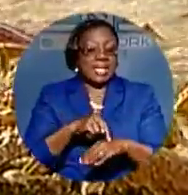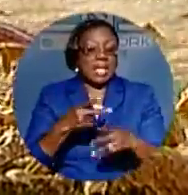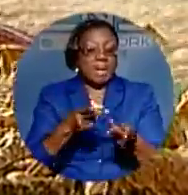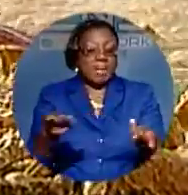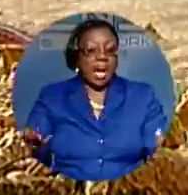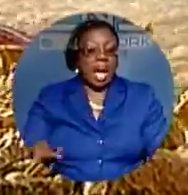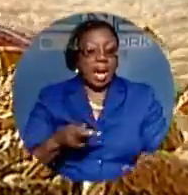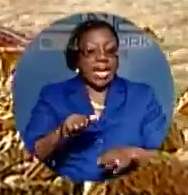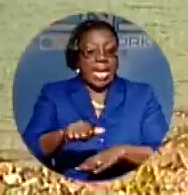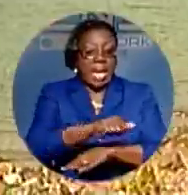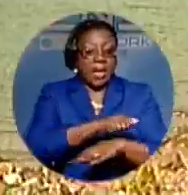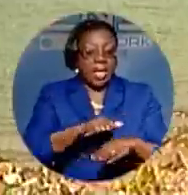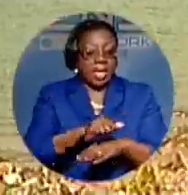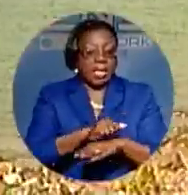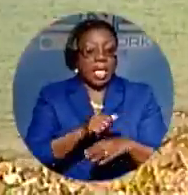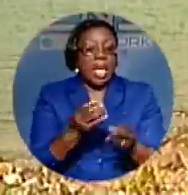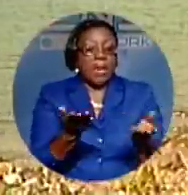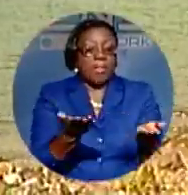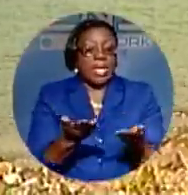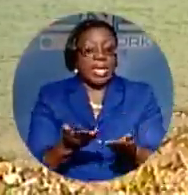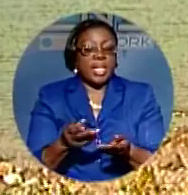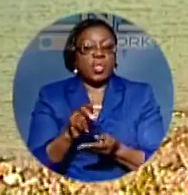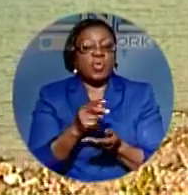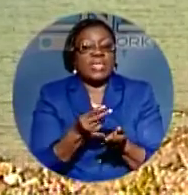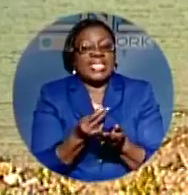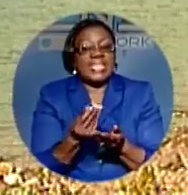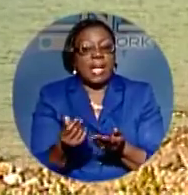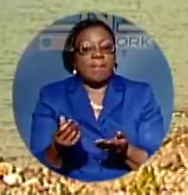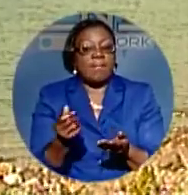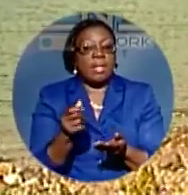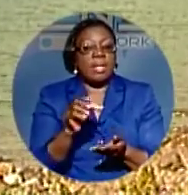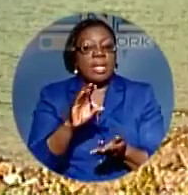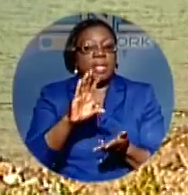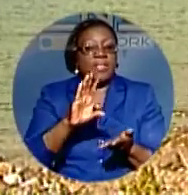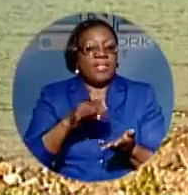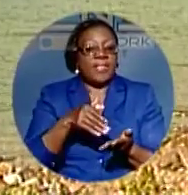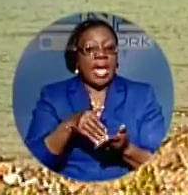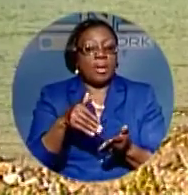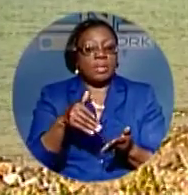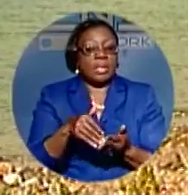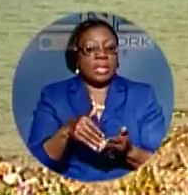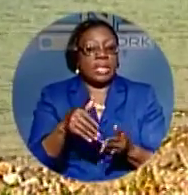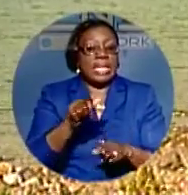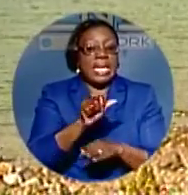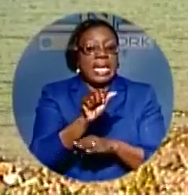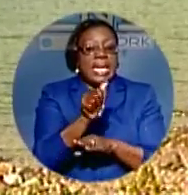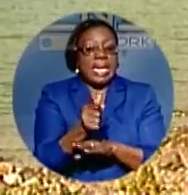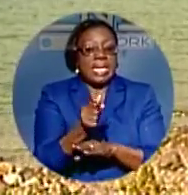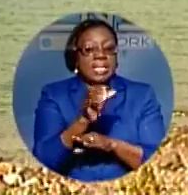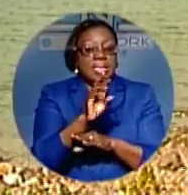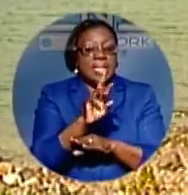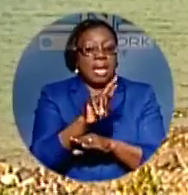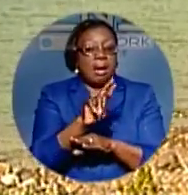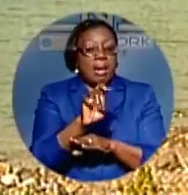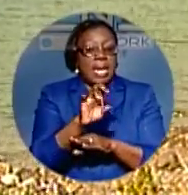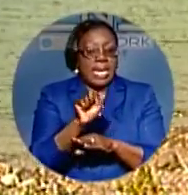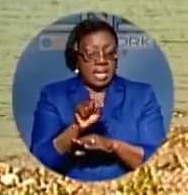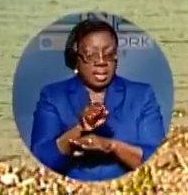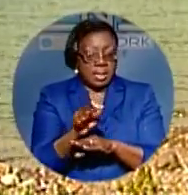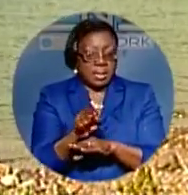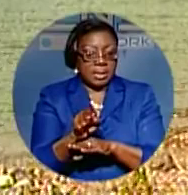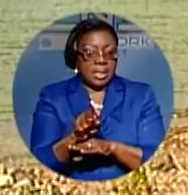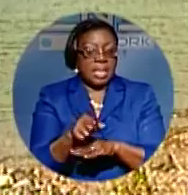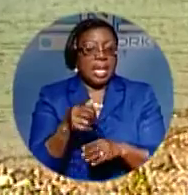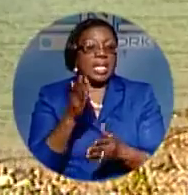,000 acres the amount of marine and terrestrial areas protected. Legislation was also enacted to provide a closed season for a grouper